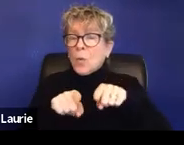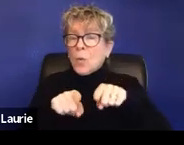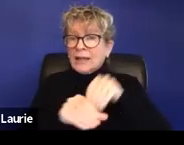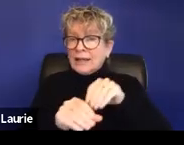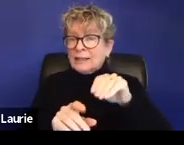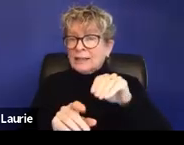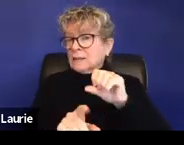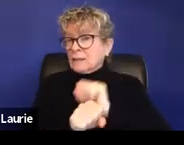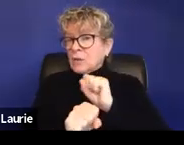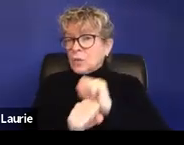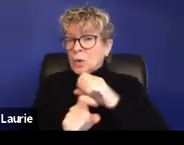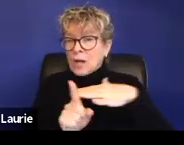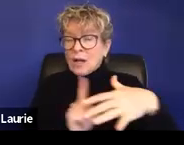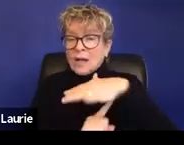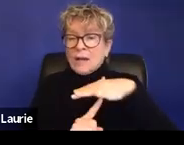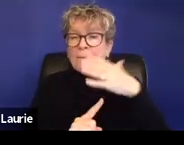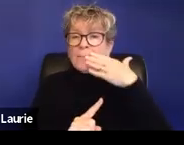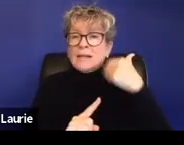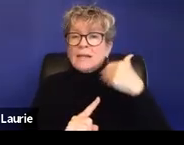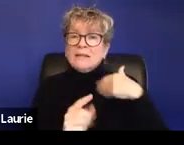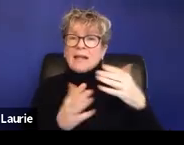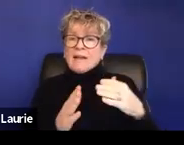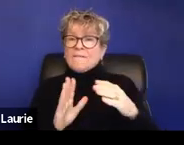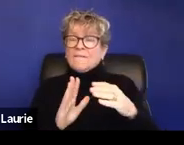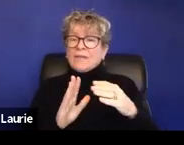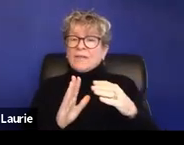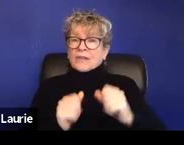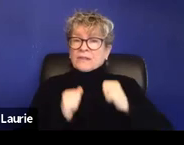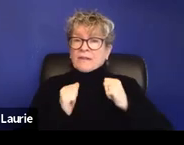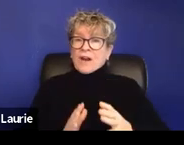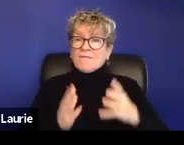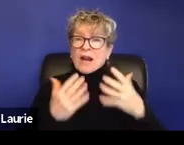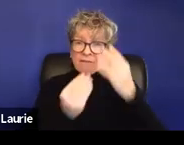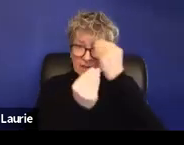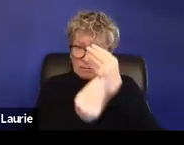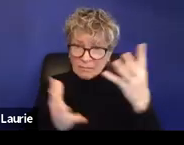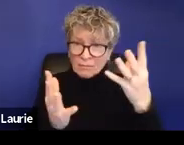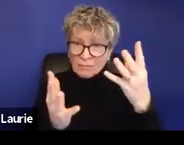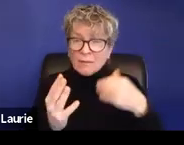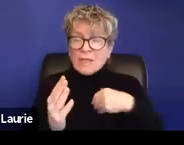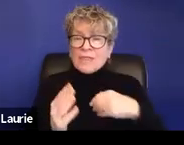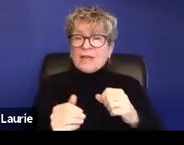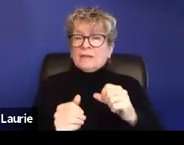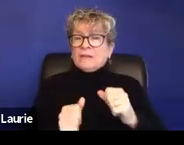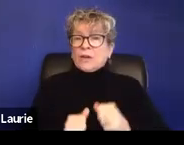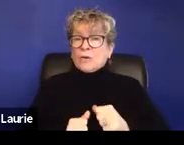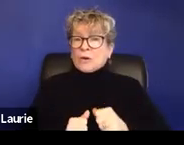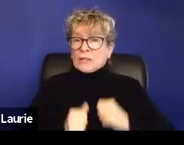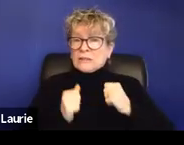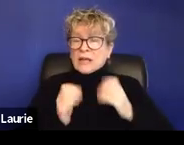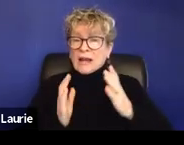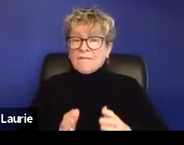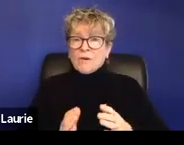has identified as a survivor because of something, uh, because of an assault that happened outside of the employment context or because